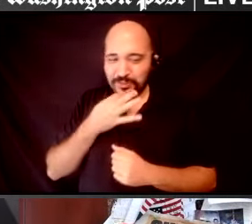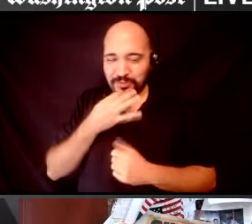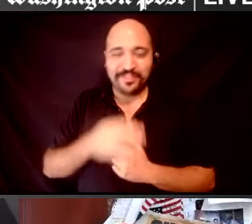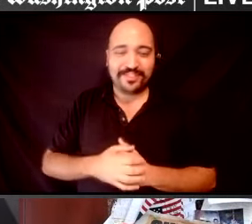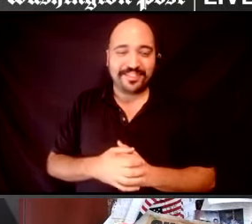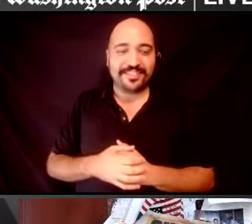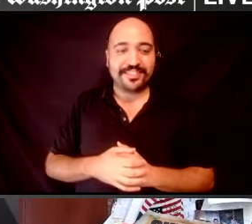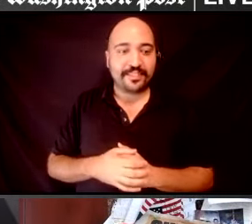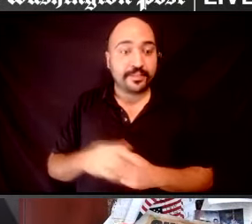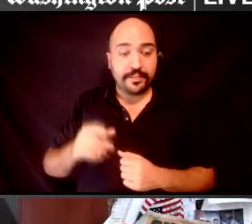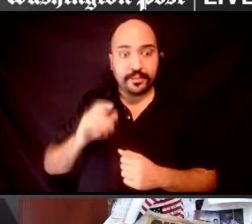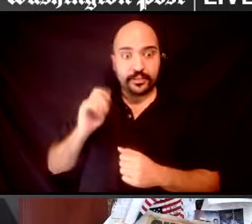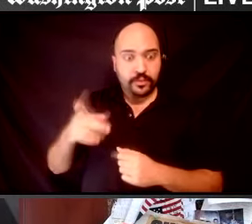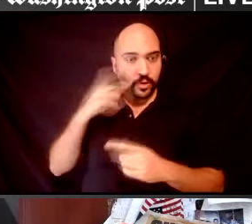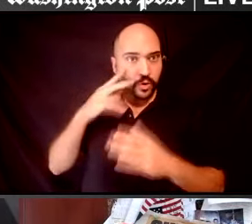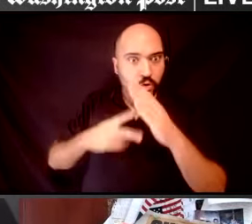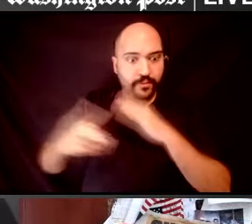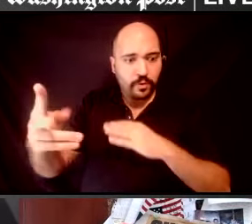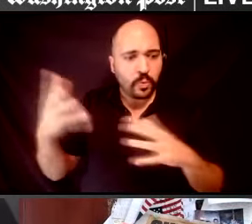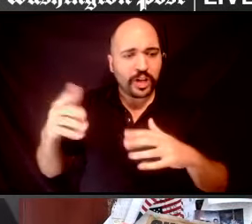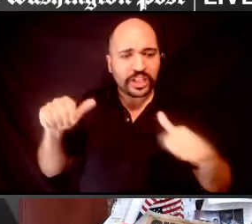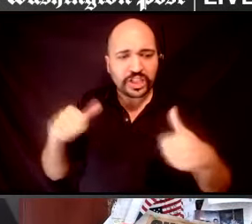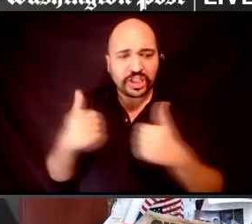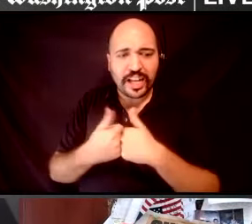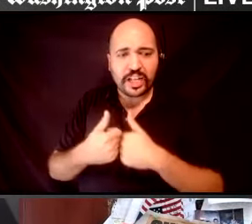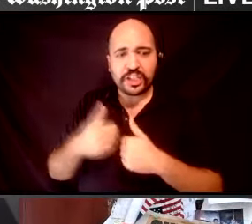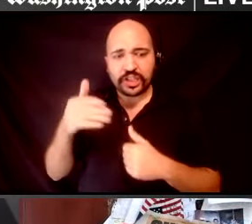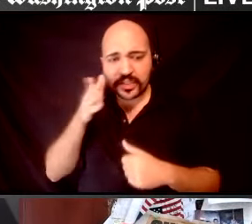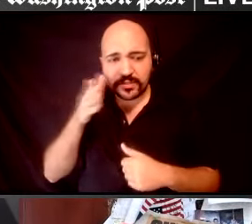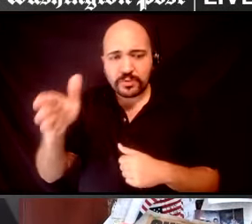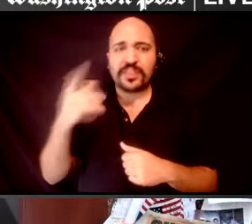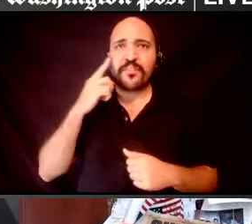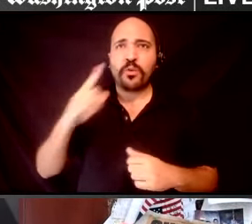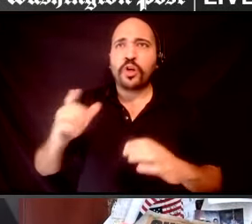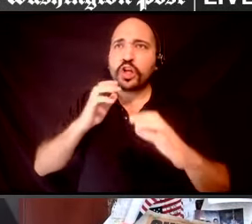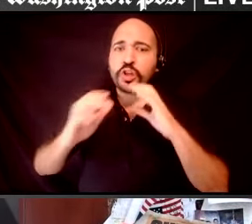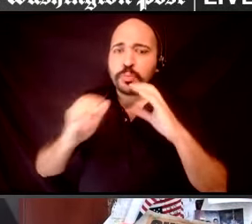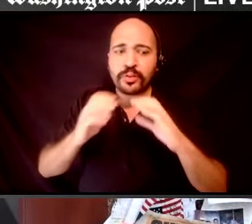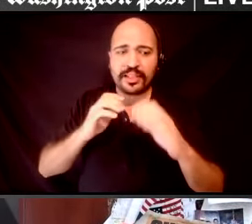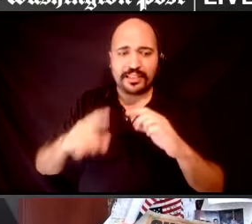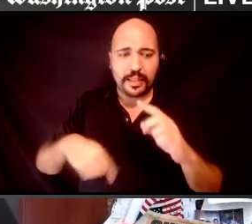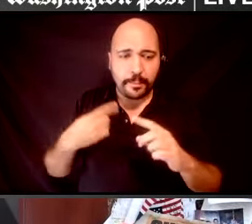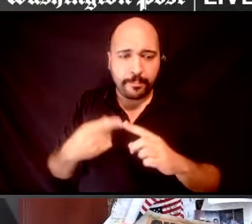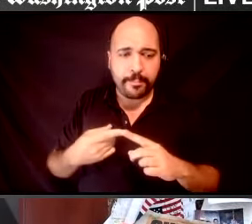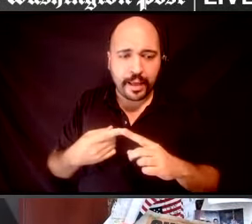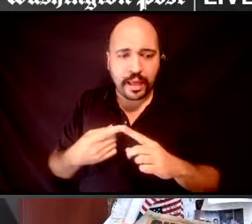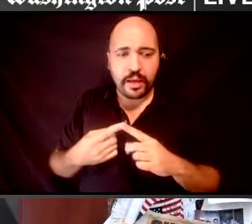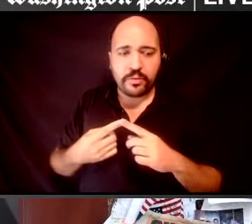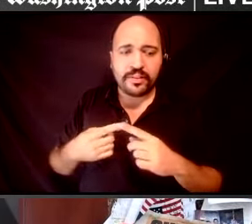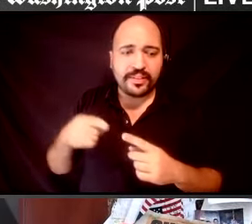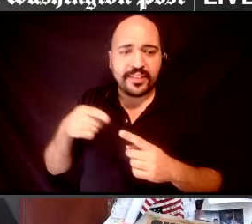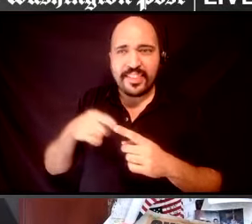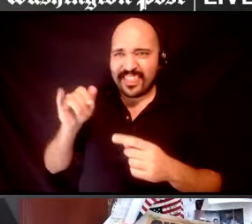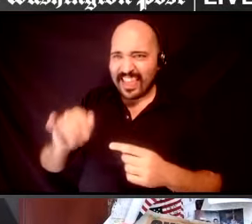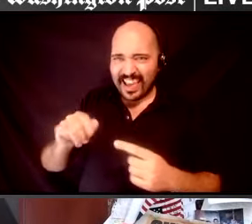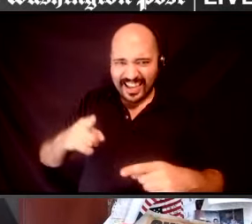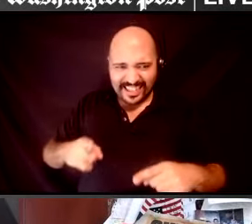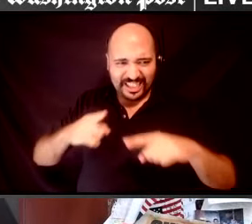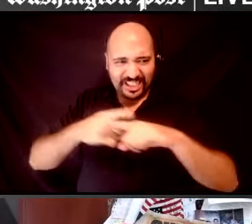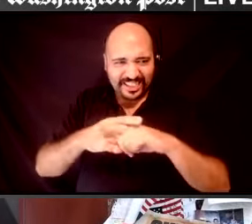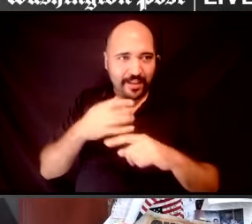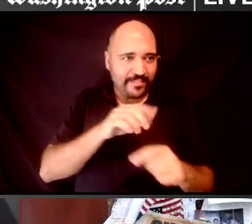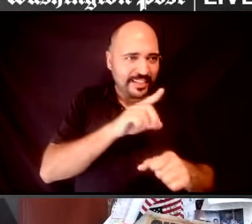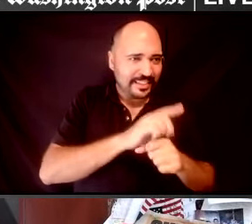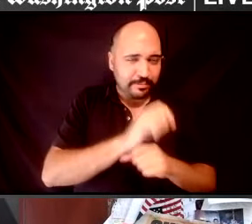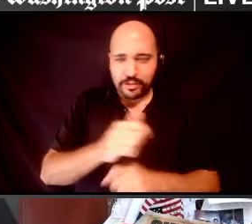challenges looking ahead, what challenges lie ahead for communicating about this intersection of disability and race?